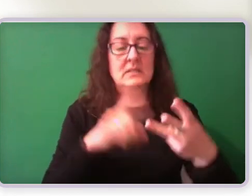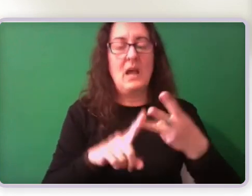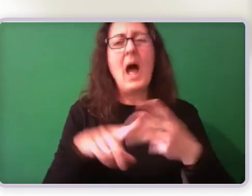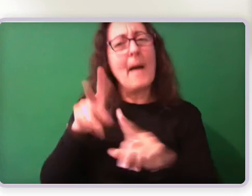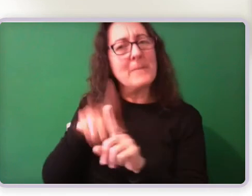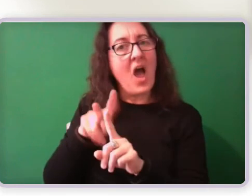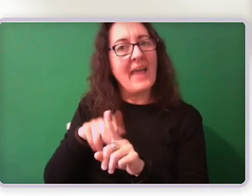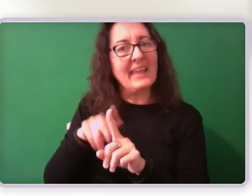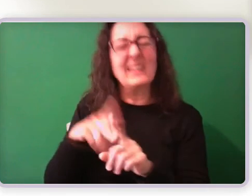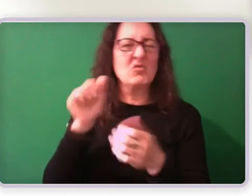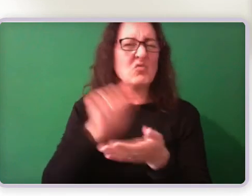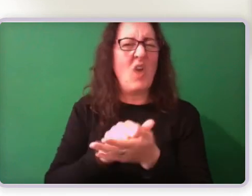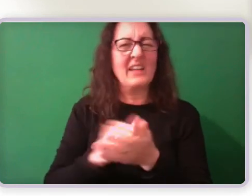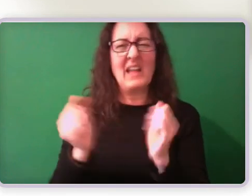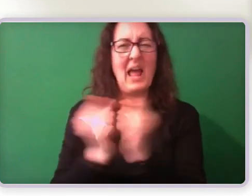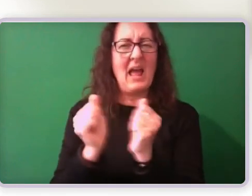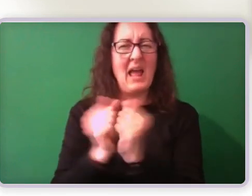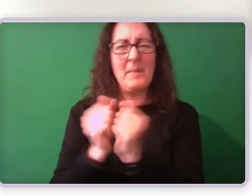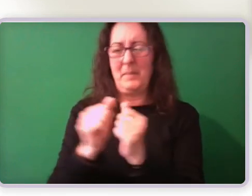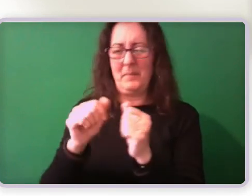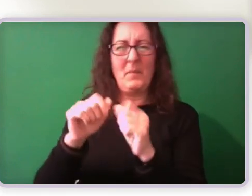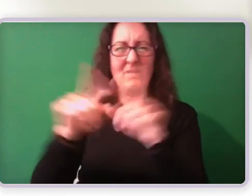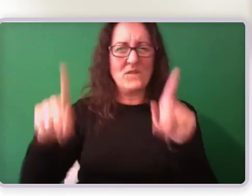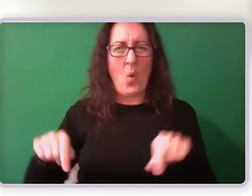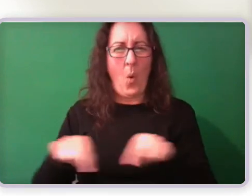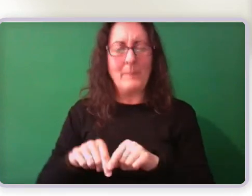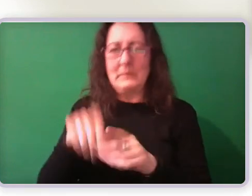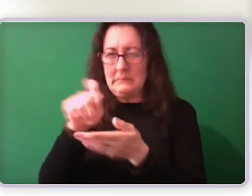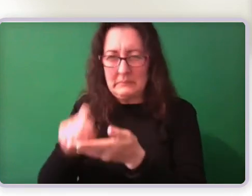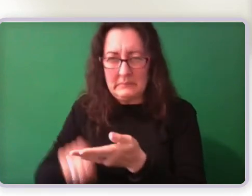And what to do if there is a rejection, what options there are.